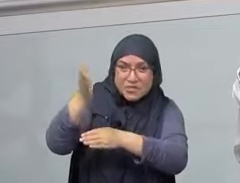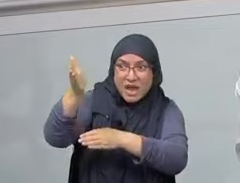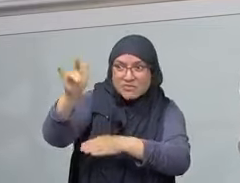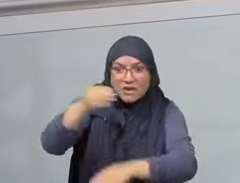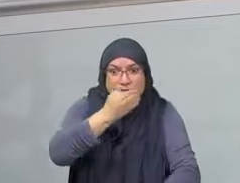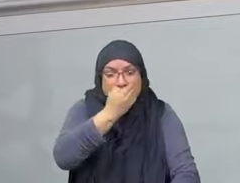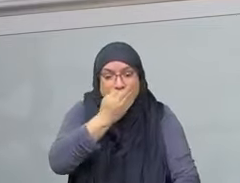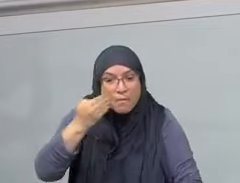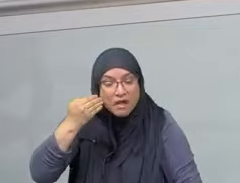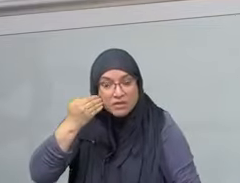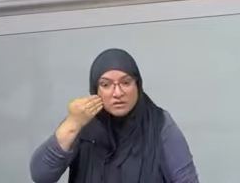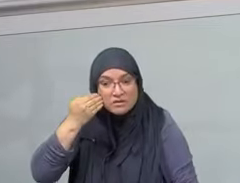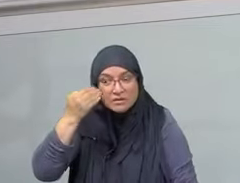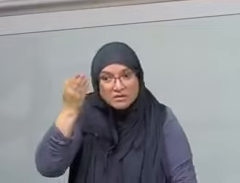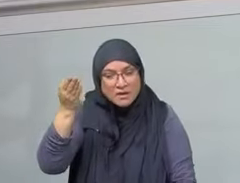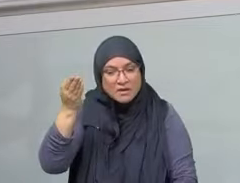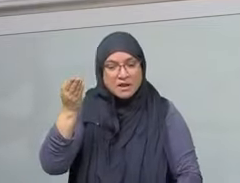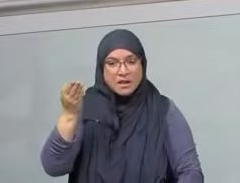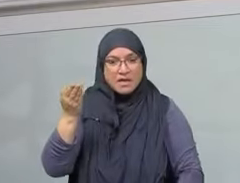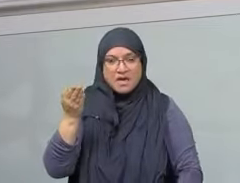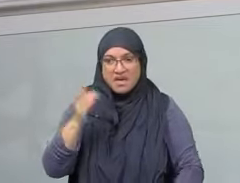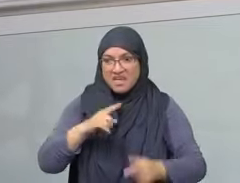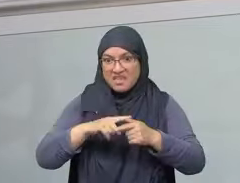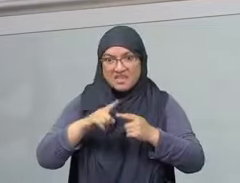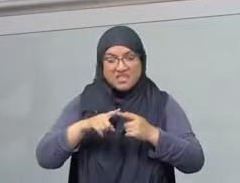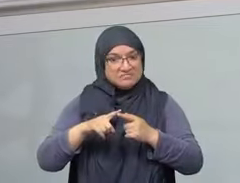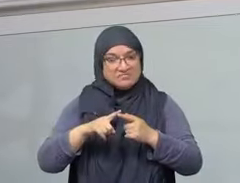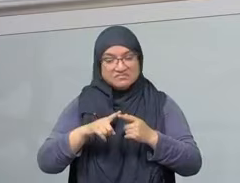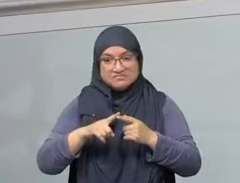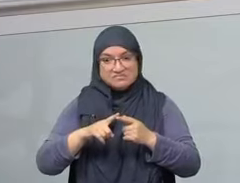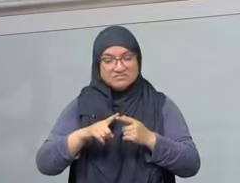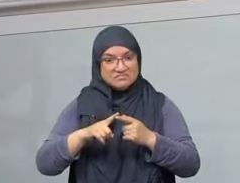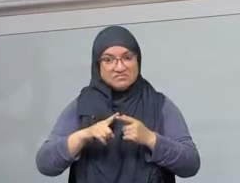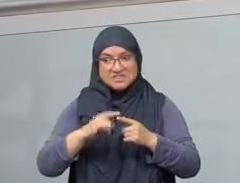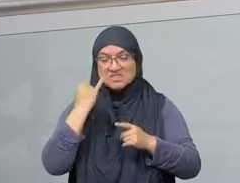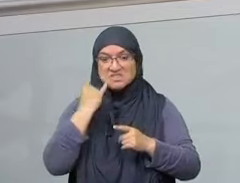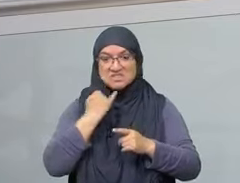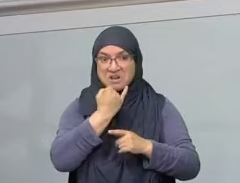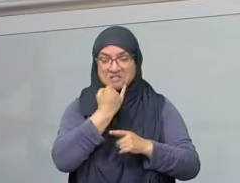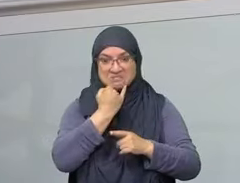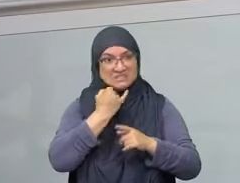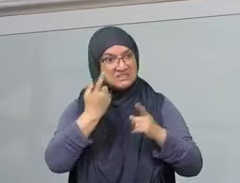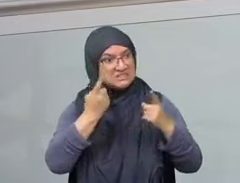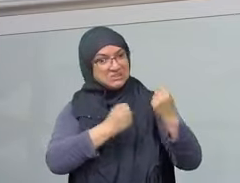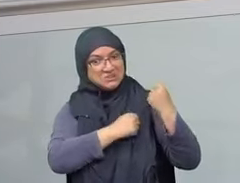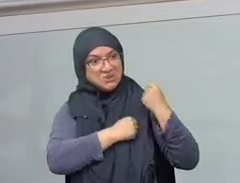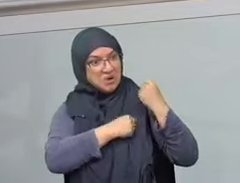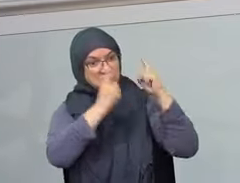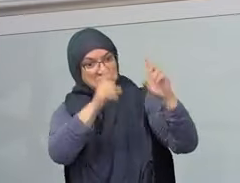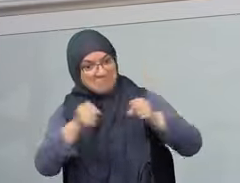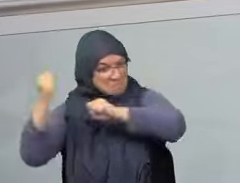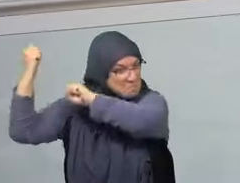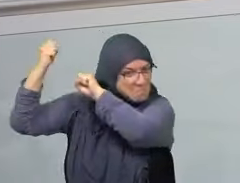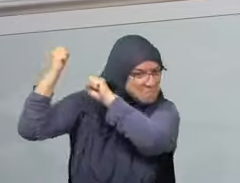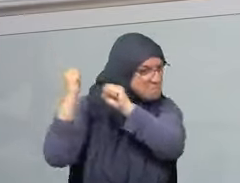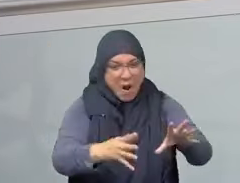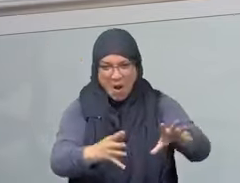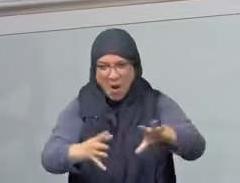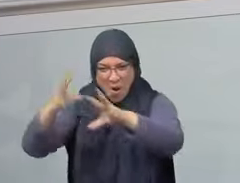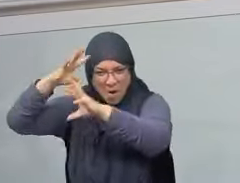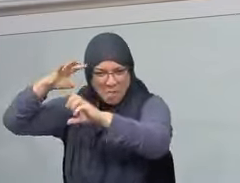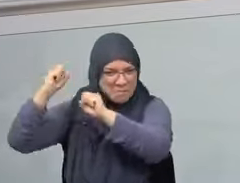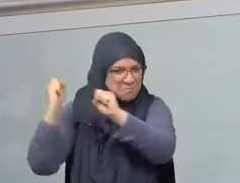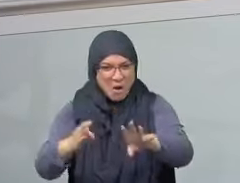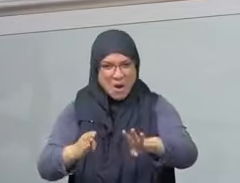under the bombs that were falling on them with silence from the international community. There is something very